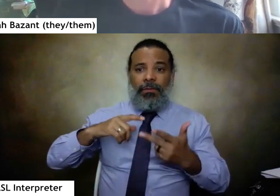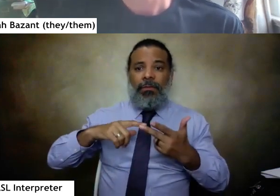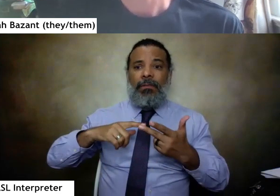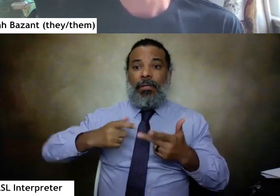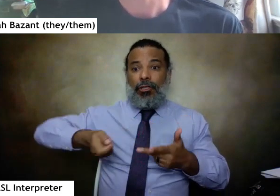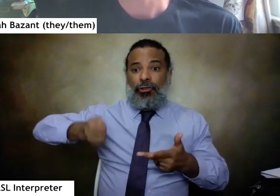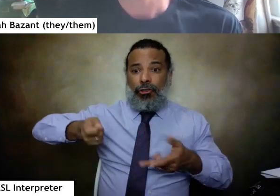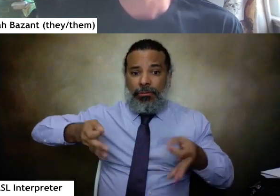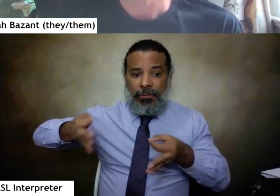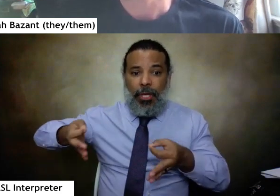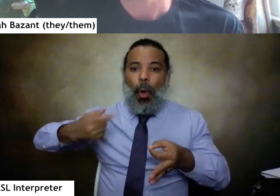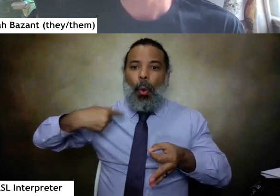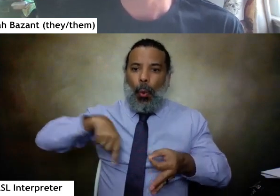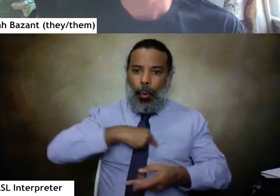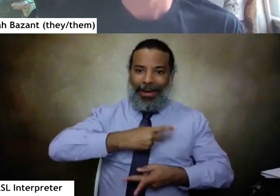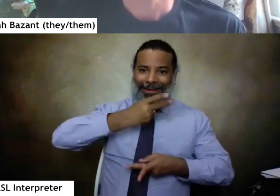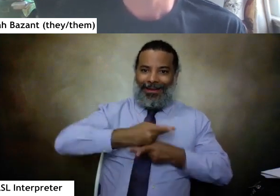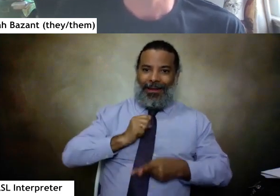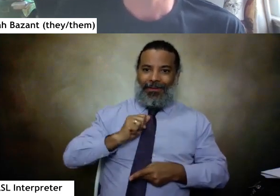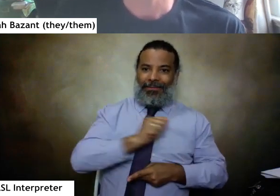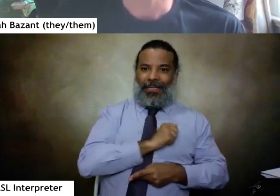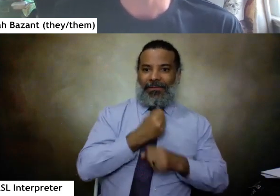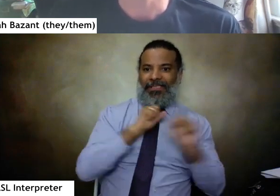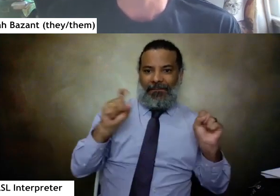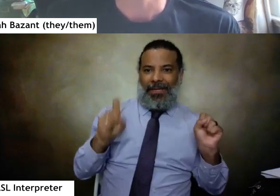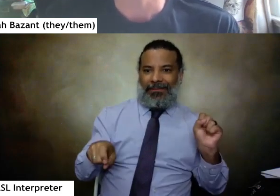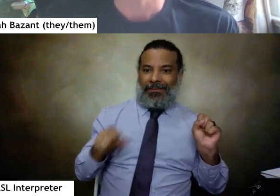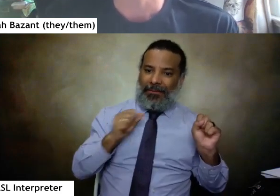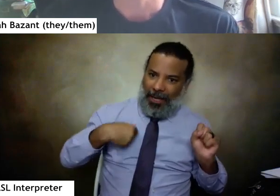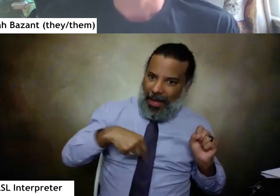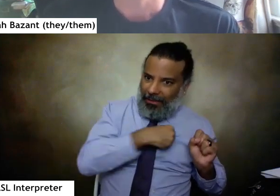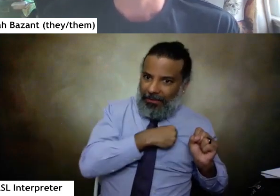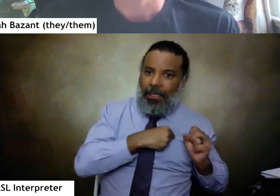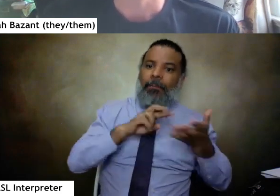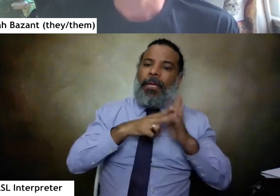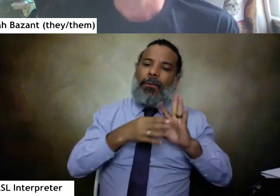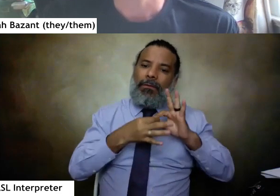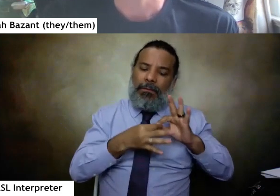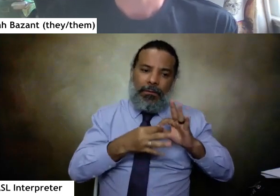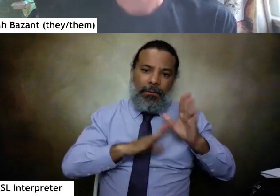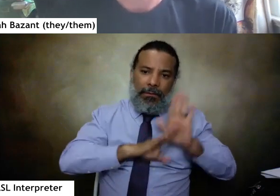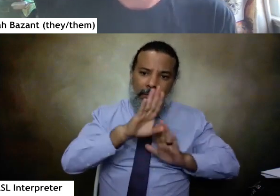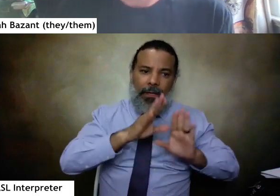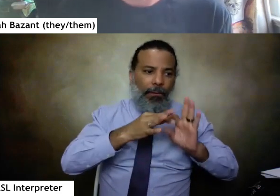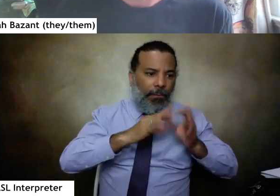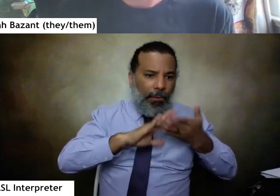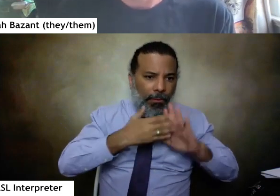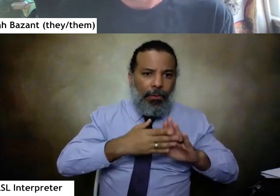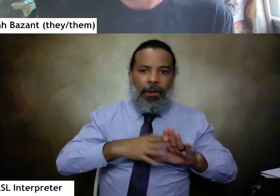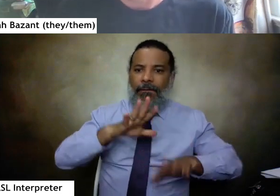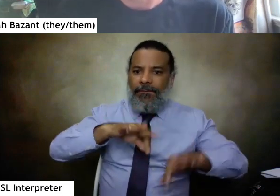we keep us safe is what i keep coming back to um and building building community finding community